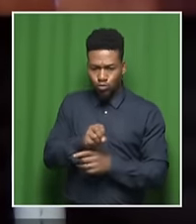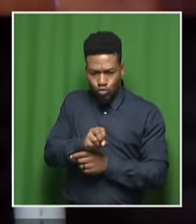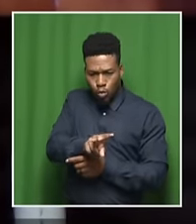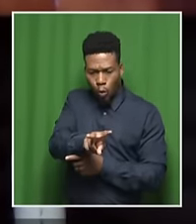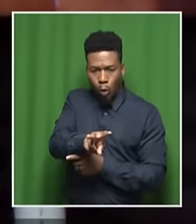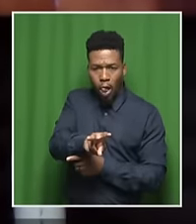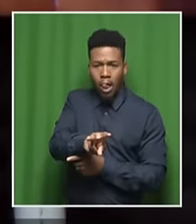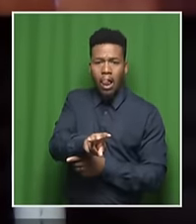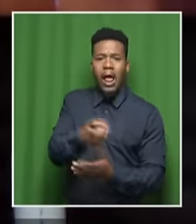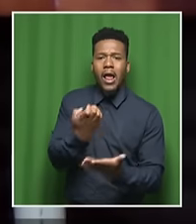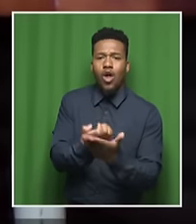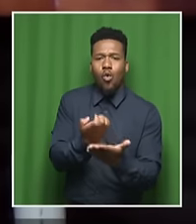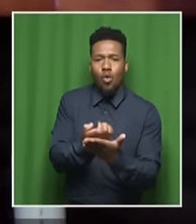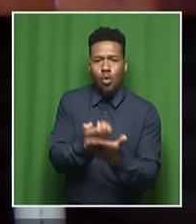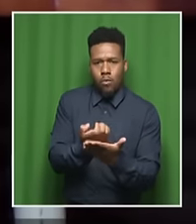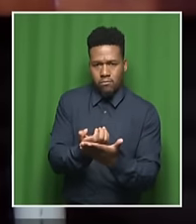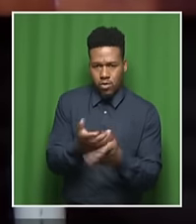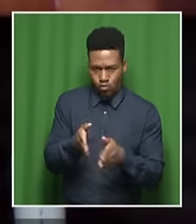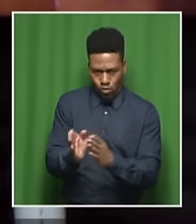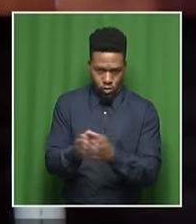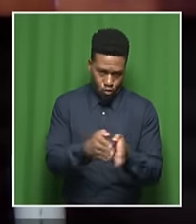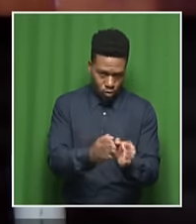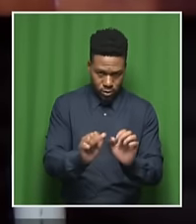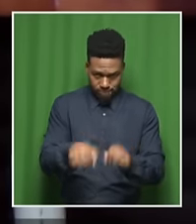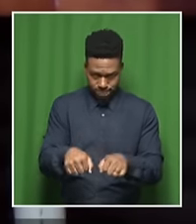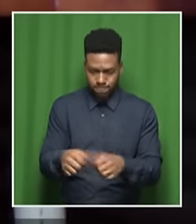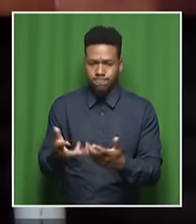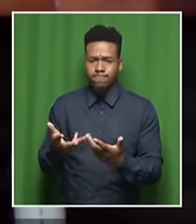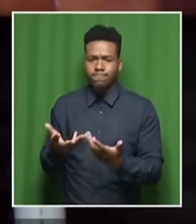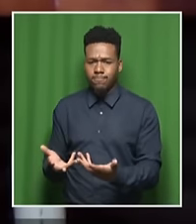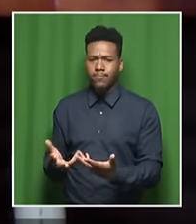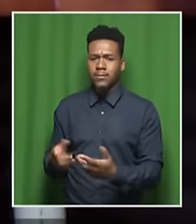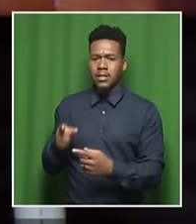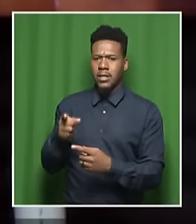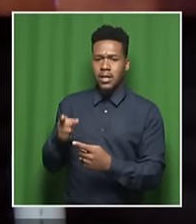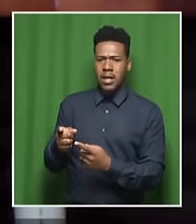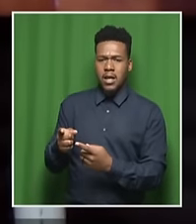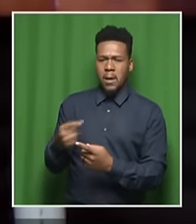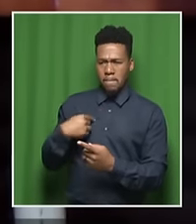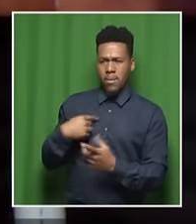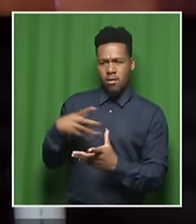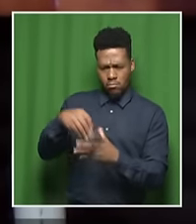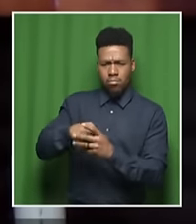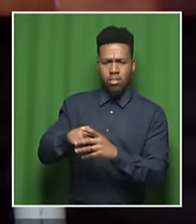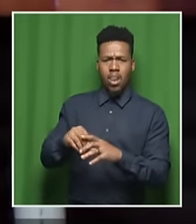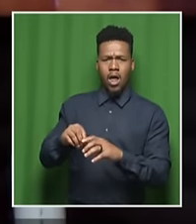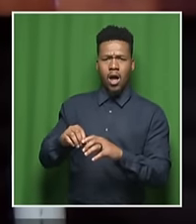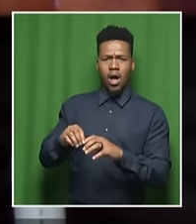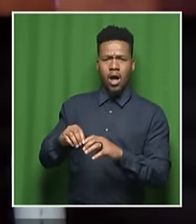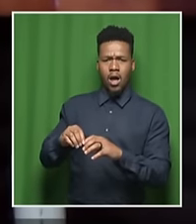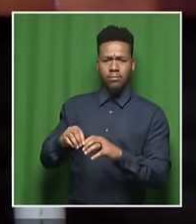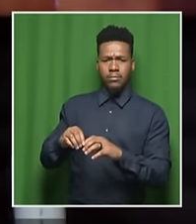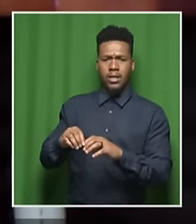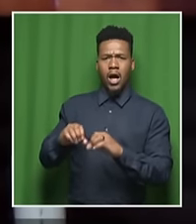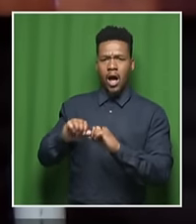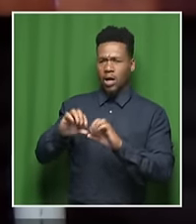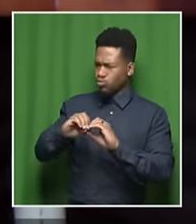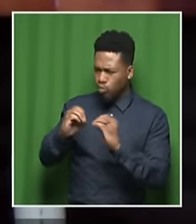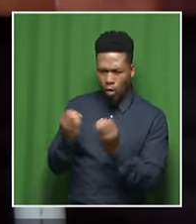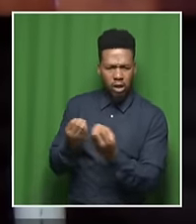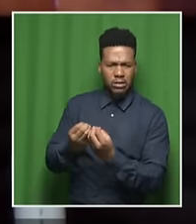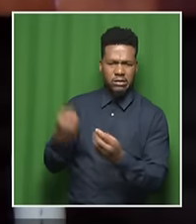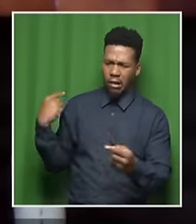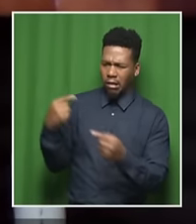did a presentation to SAPOA, the South African Property Owners Association, in about 2018, 2019, where I spoke about just exactly this.